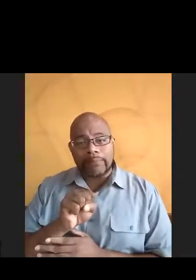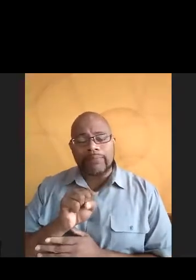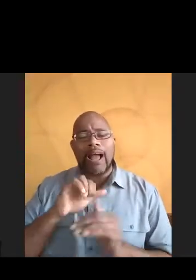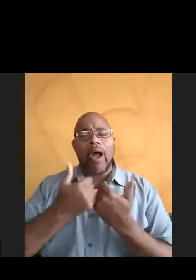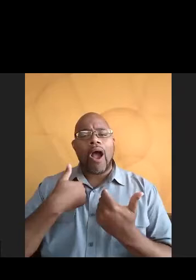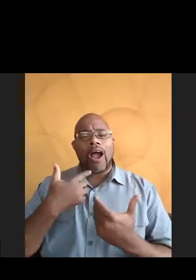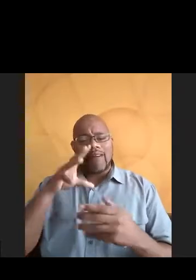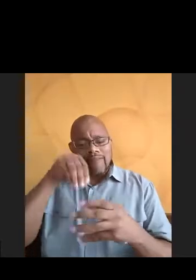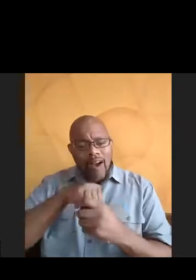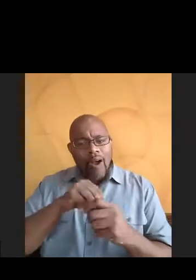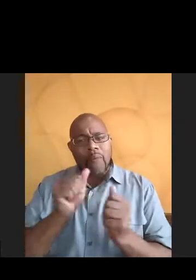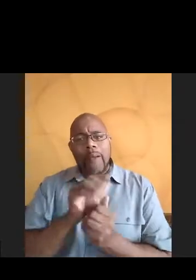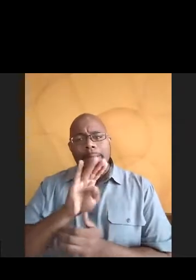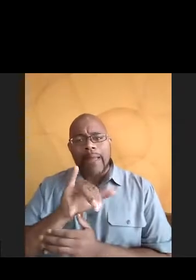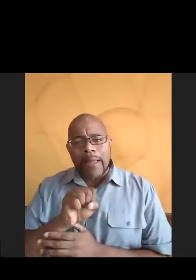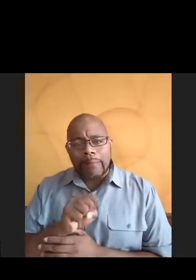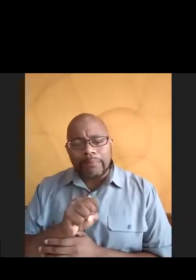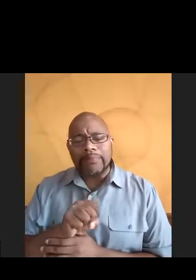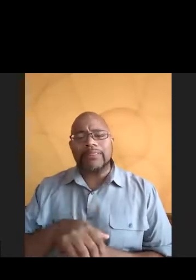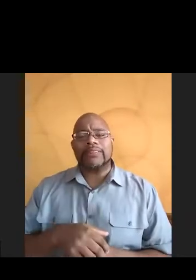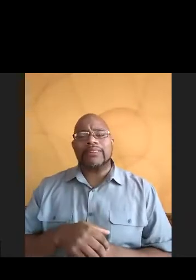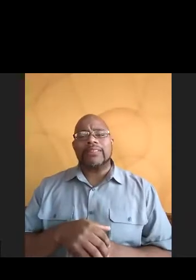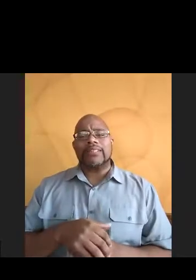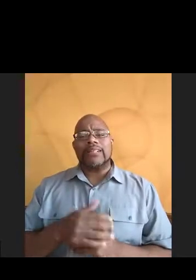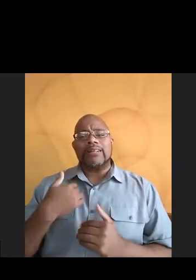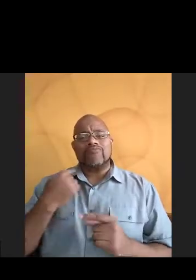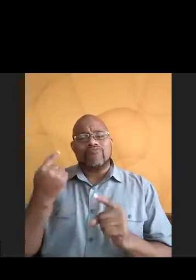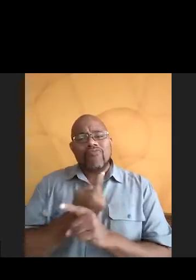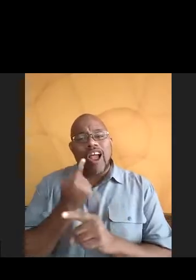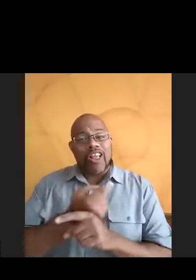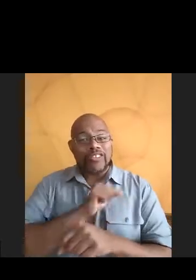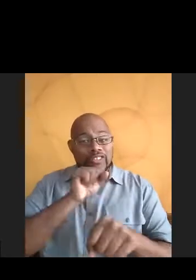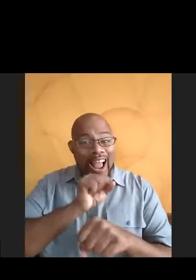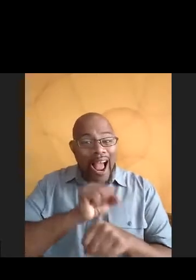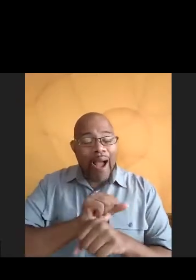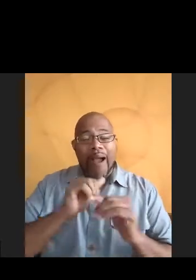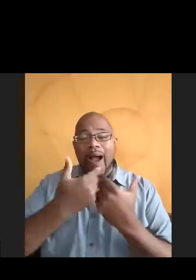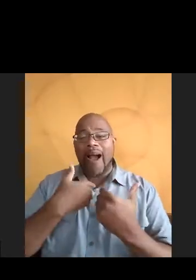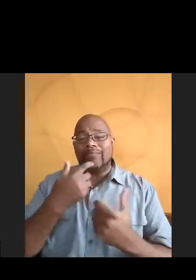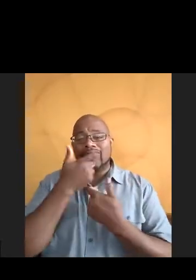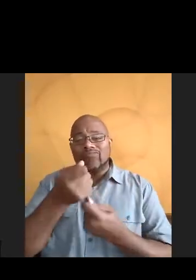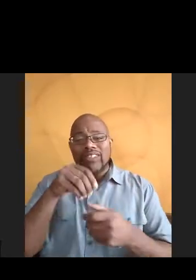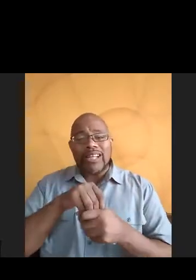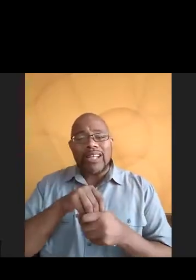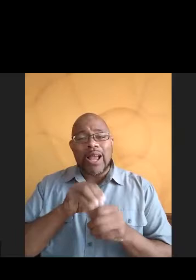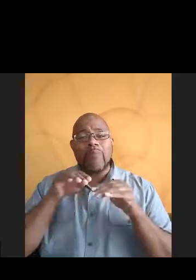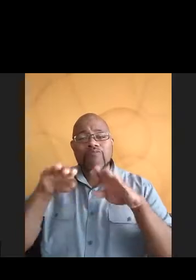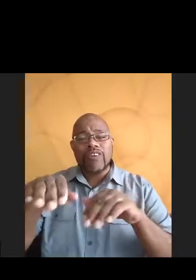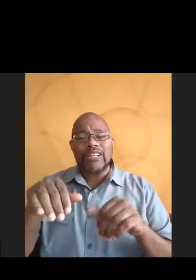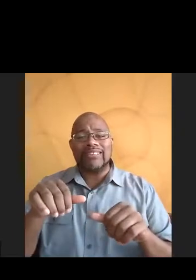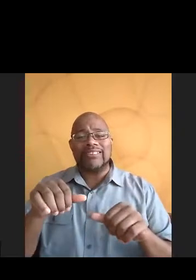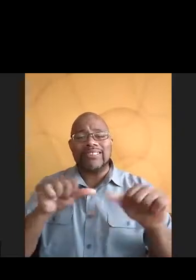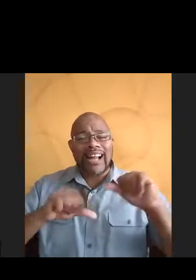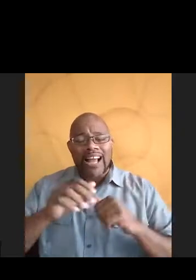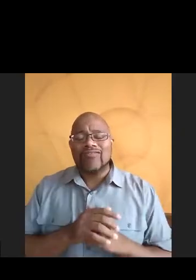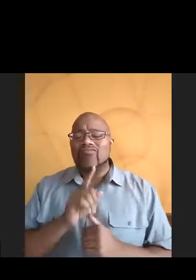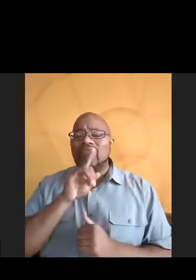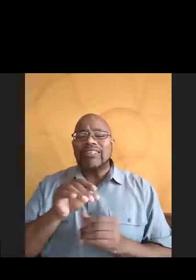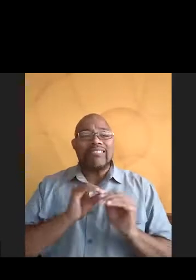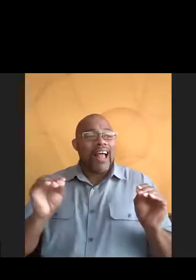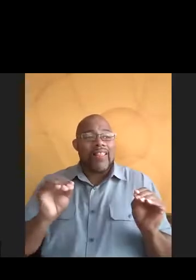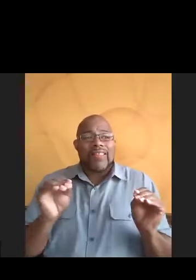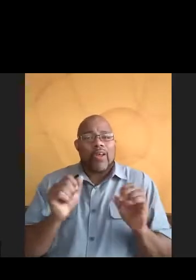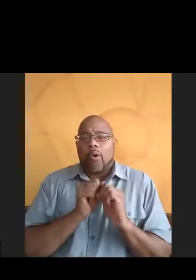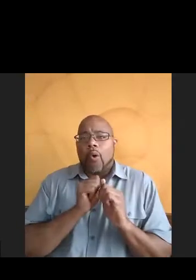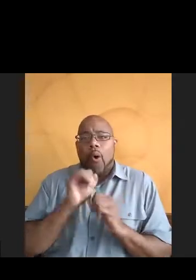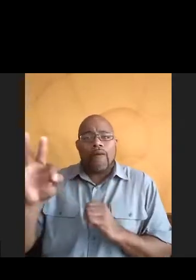I got involved with BIMS, my regular job, how I got interested in marine science. Really nothing is off